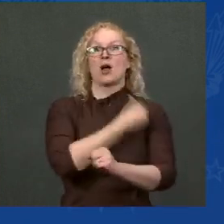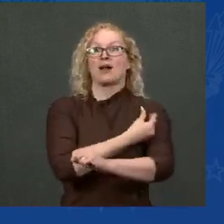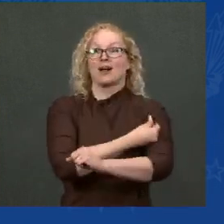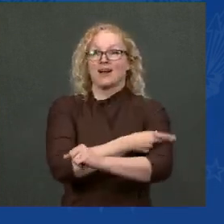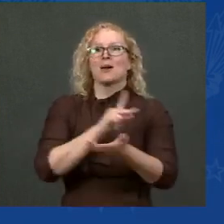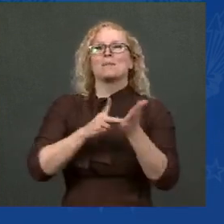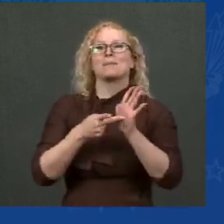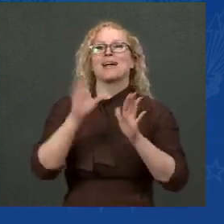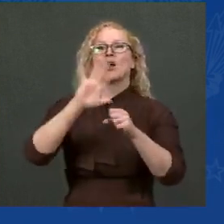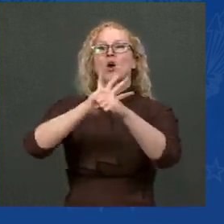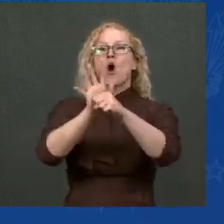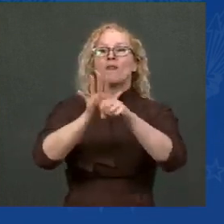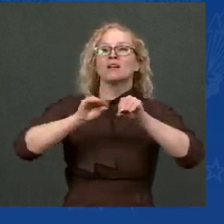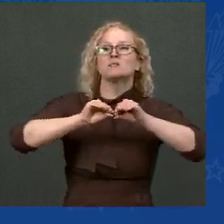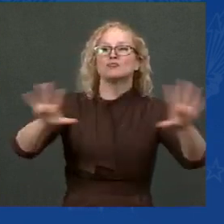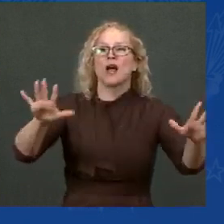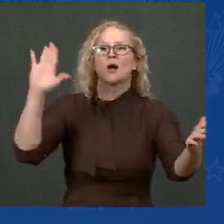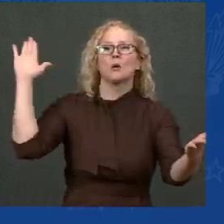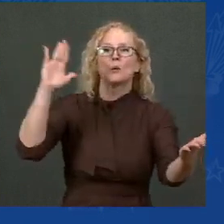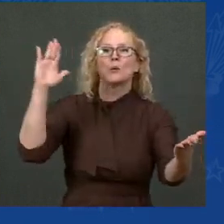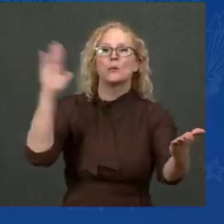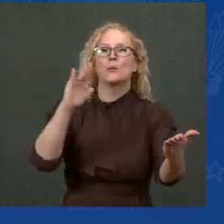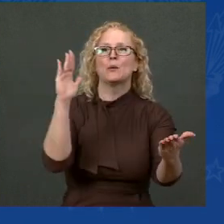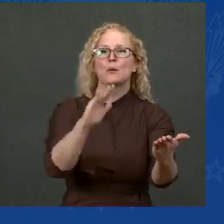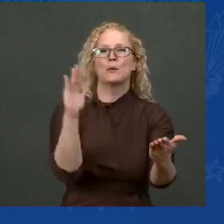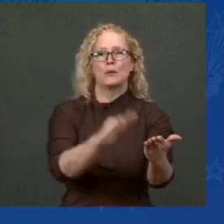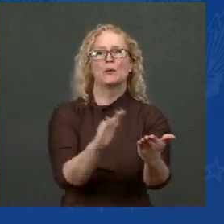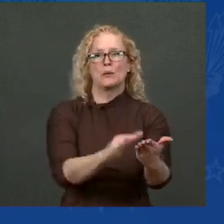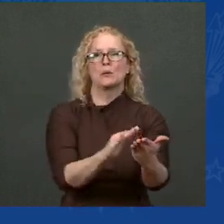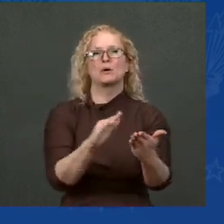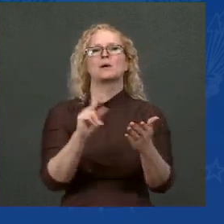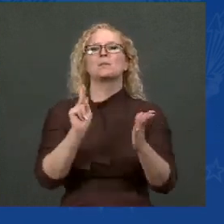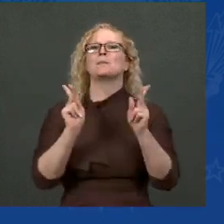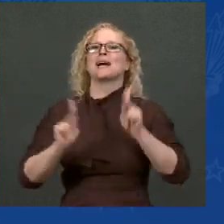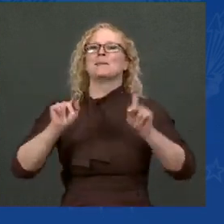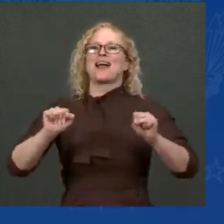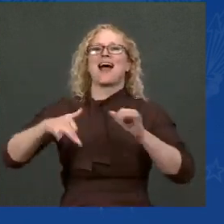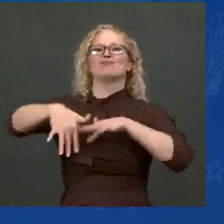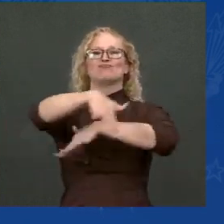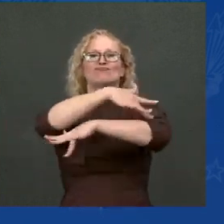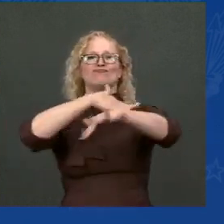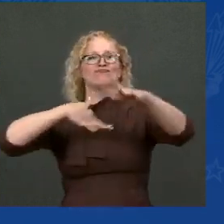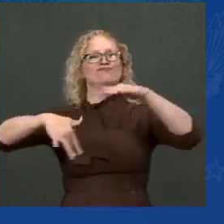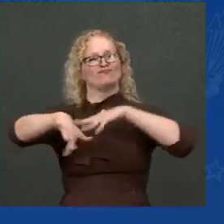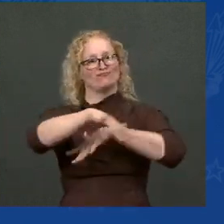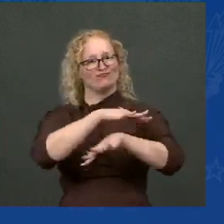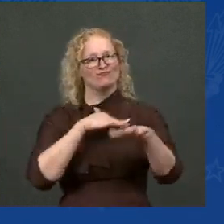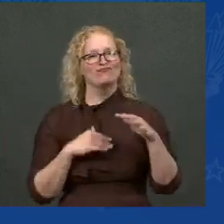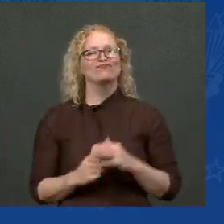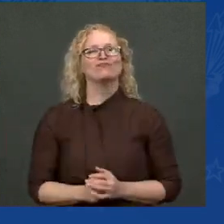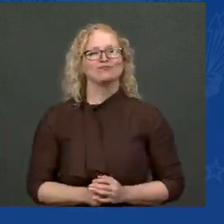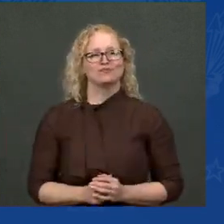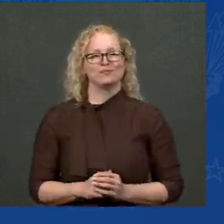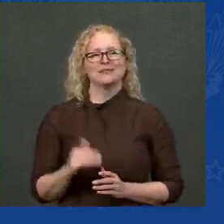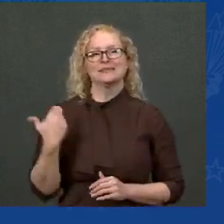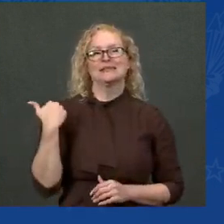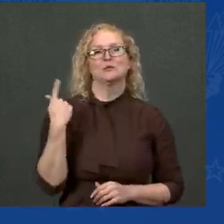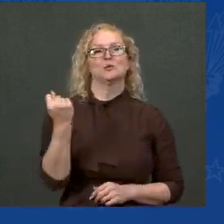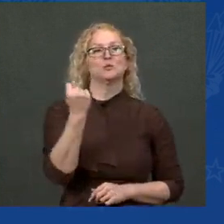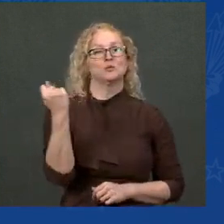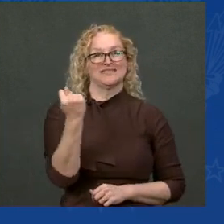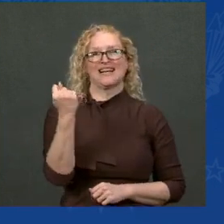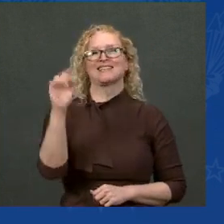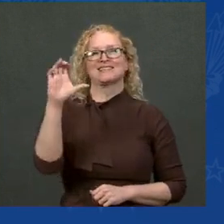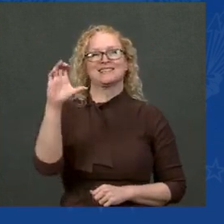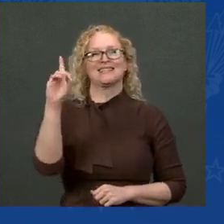this week. On Tuesday, the CDC recommended COVID-19 vaccine for children between the ages